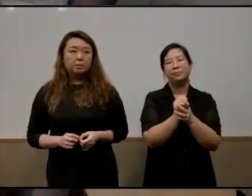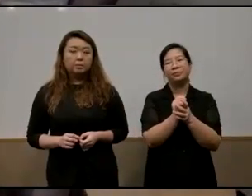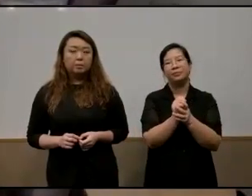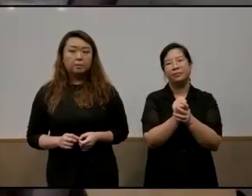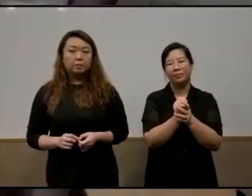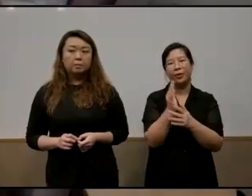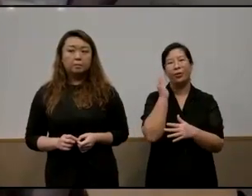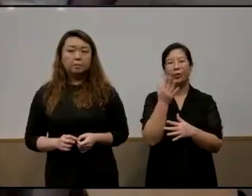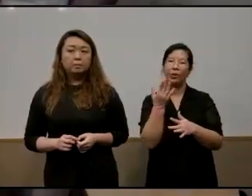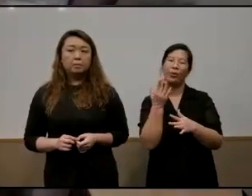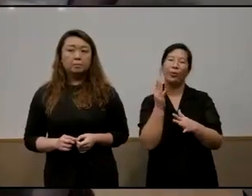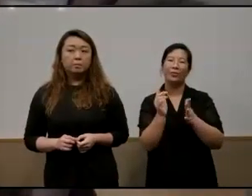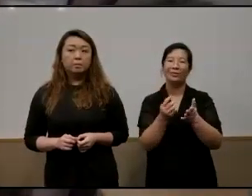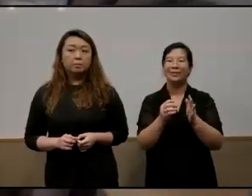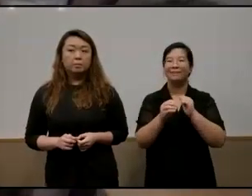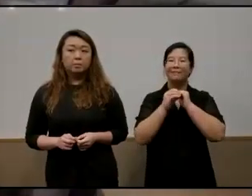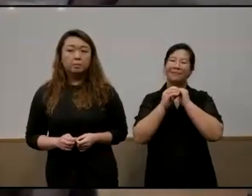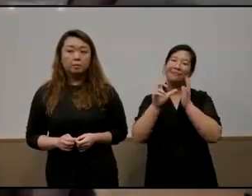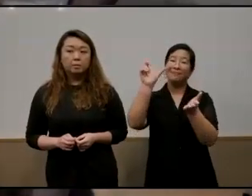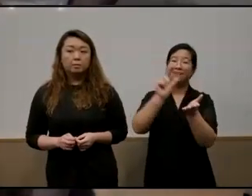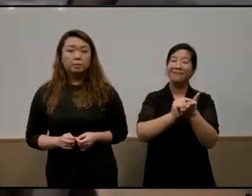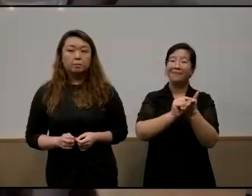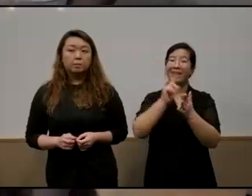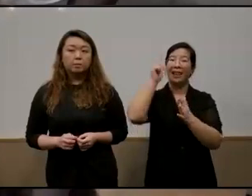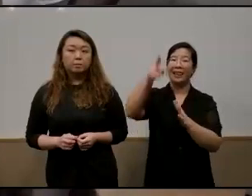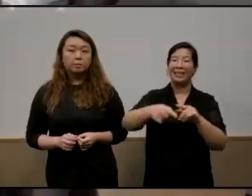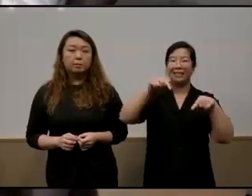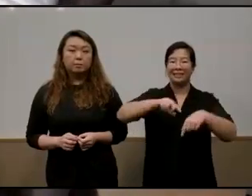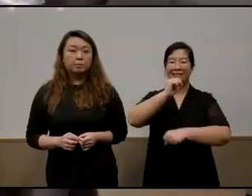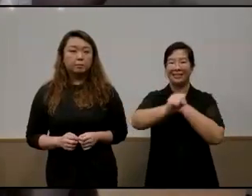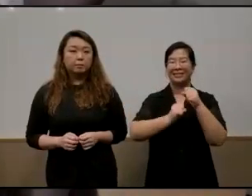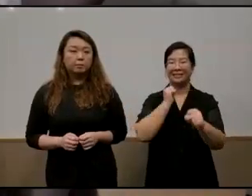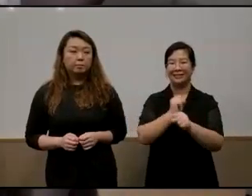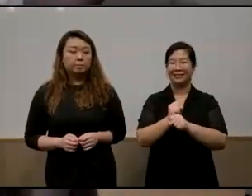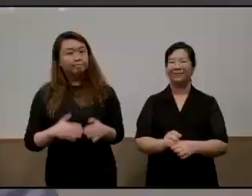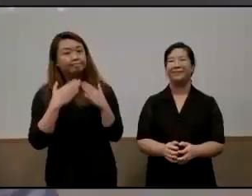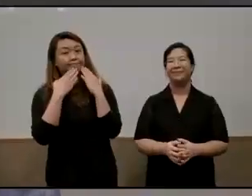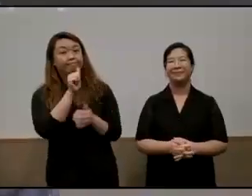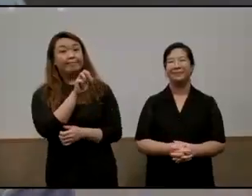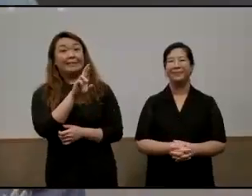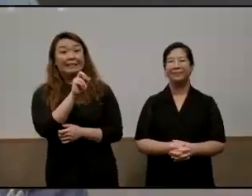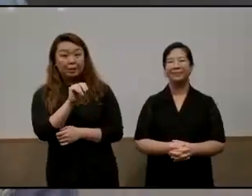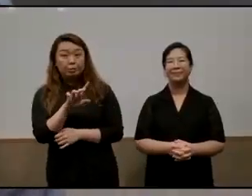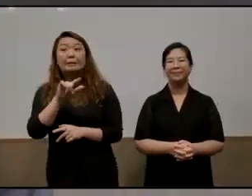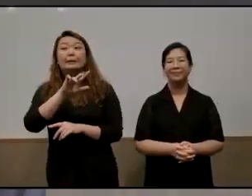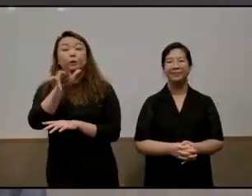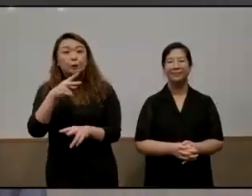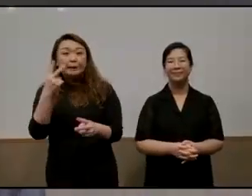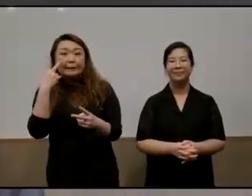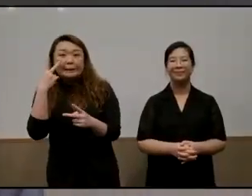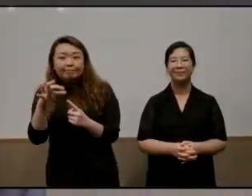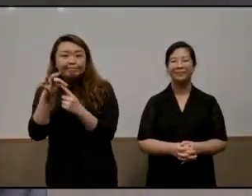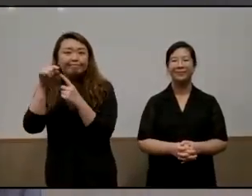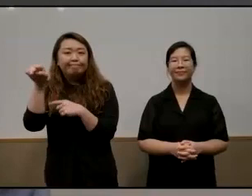coming out in later part in this year yeah thank you aaron and do everybody keep a look out for the special issue of the journal